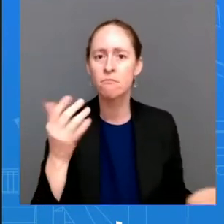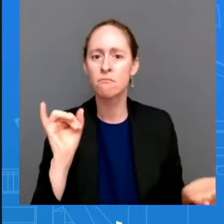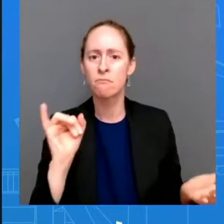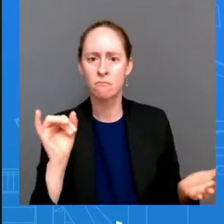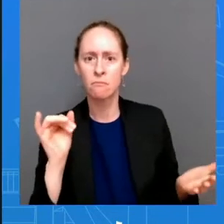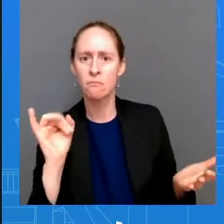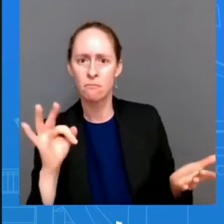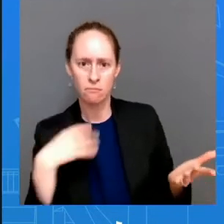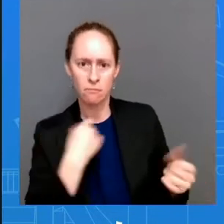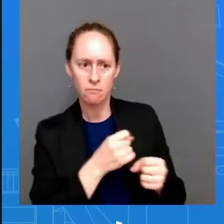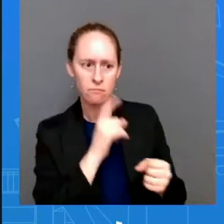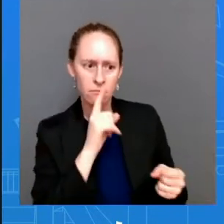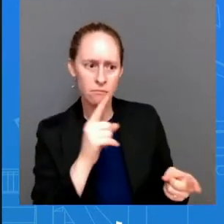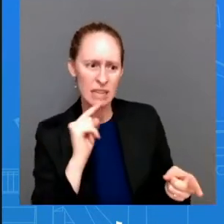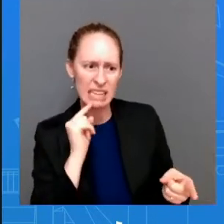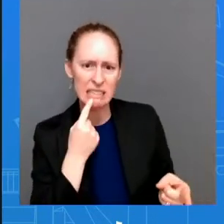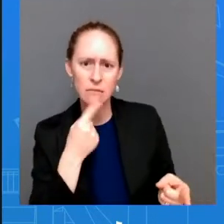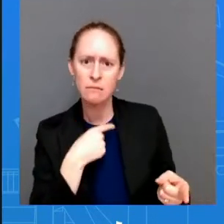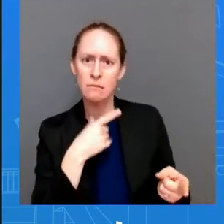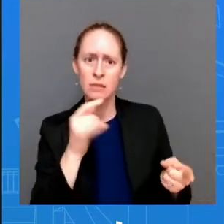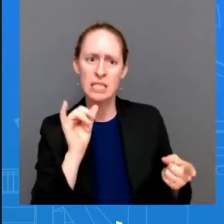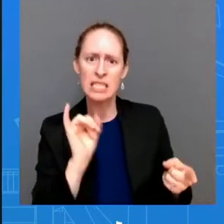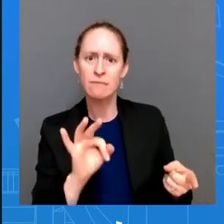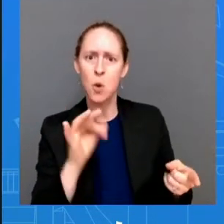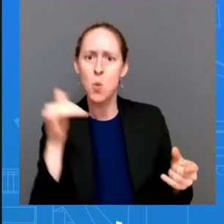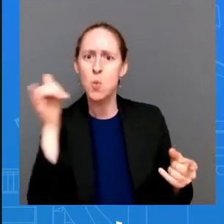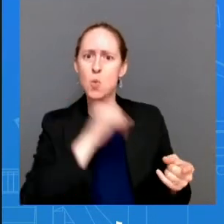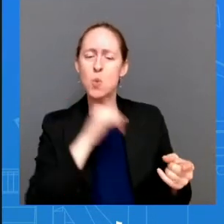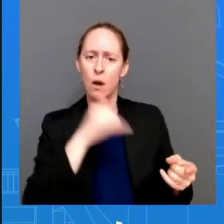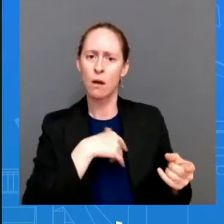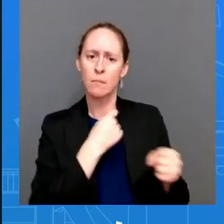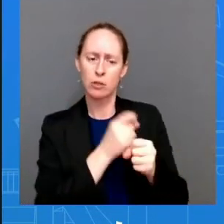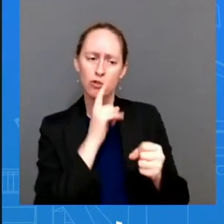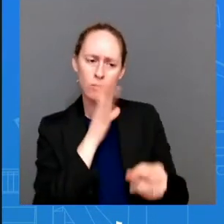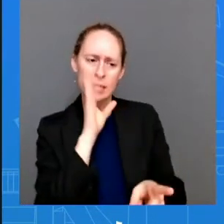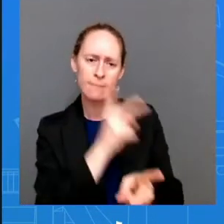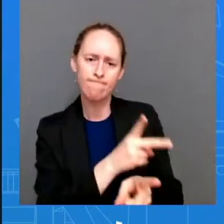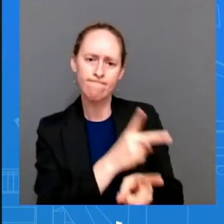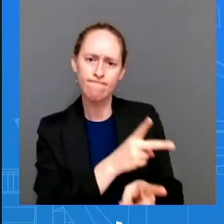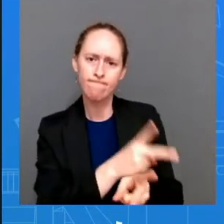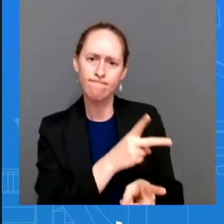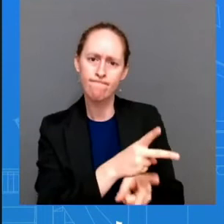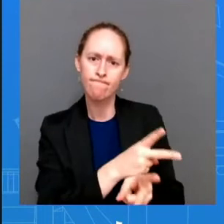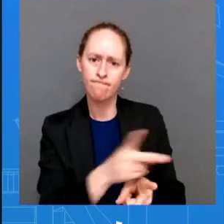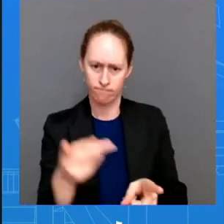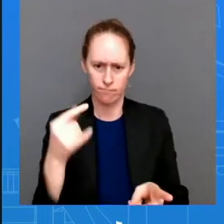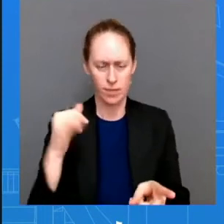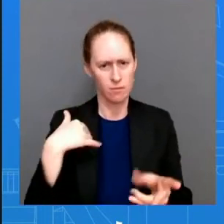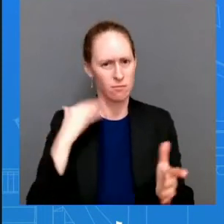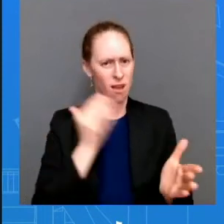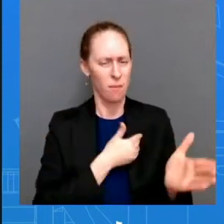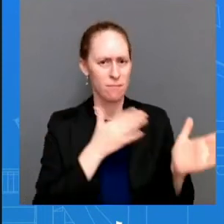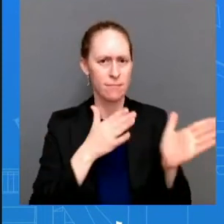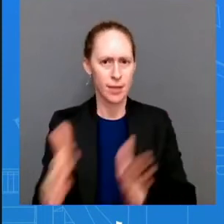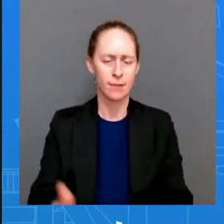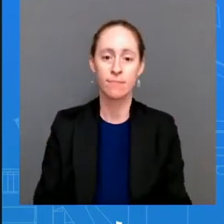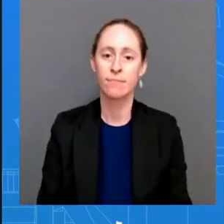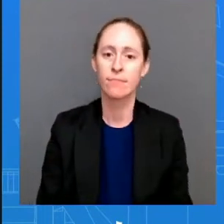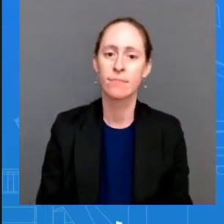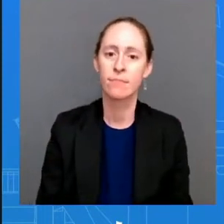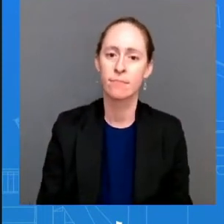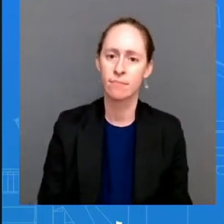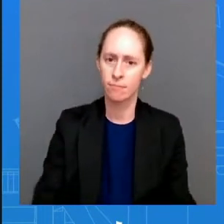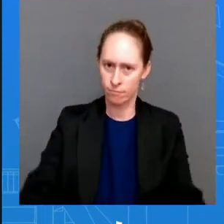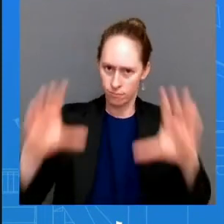receive the care that they need this is what it is this is what we're trying to do this is what the president has promised that he would he would do